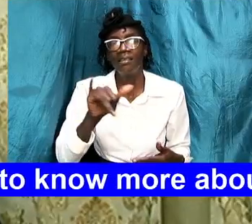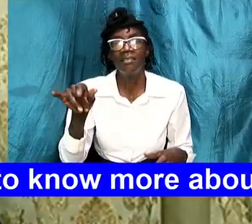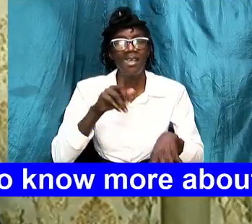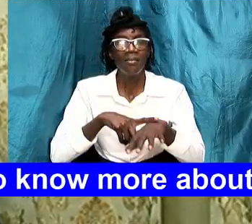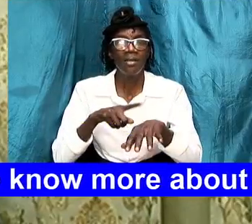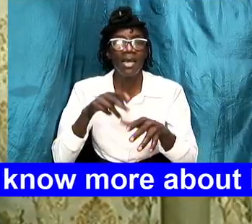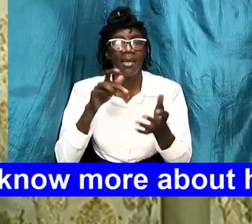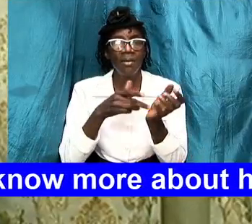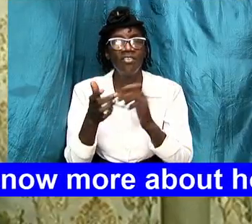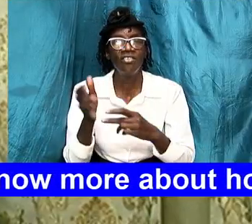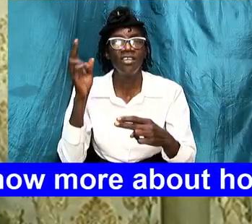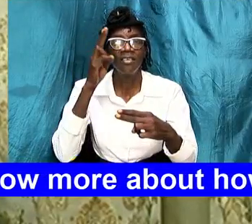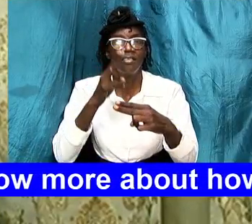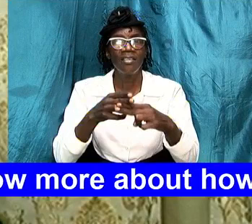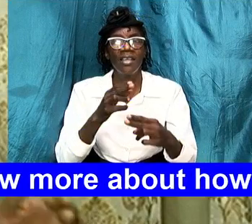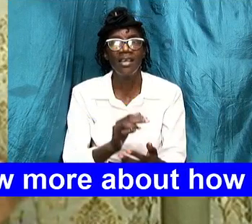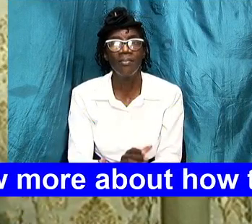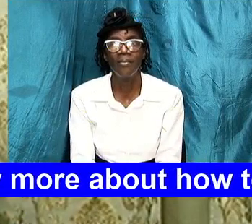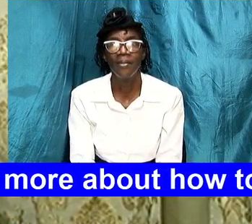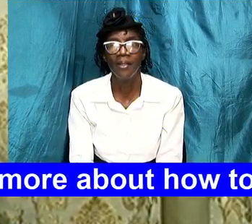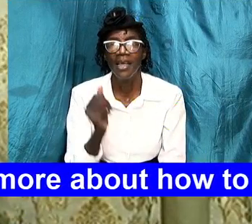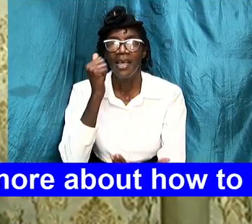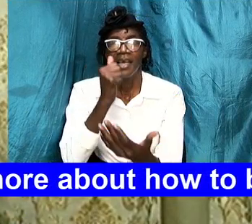in jesus name amen